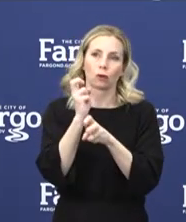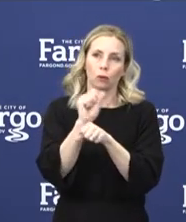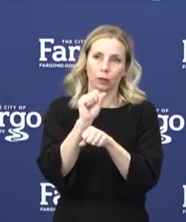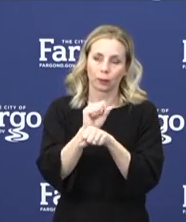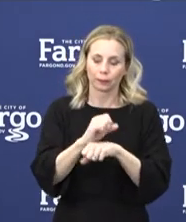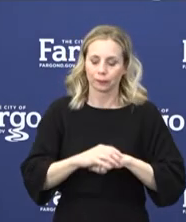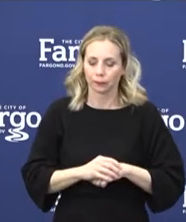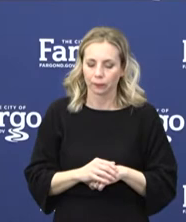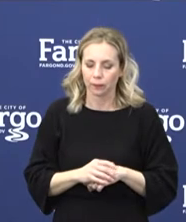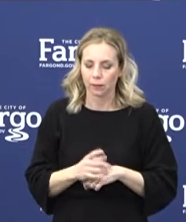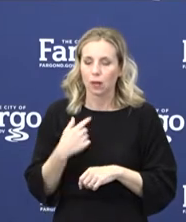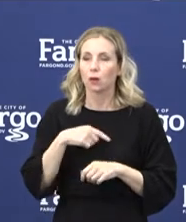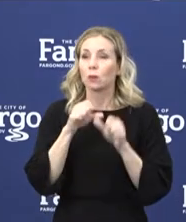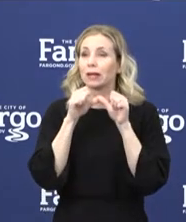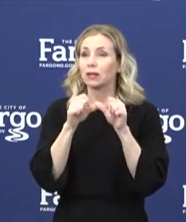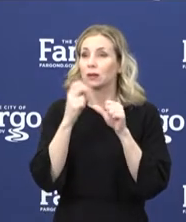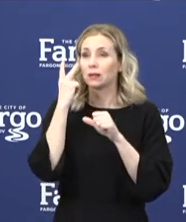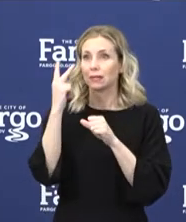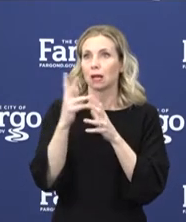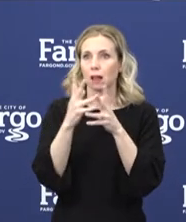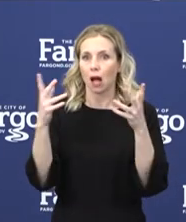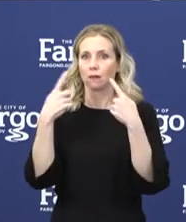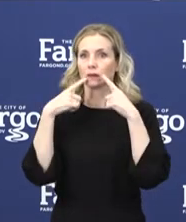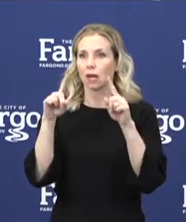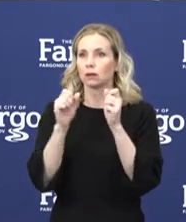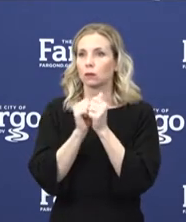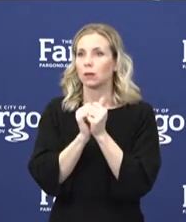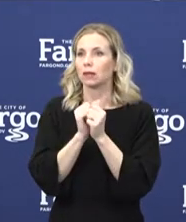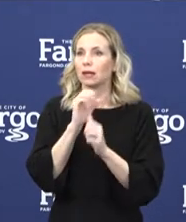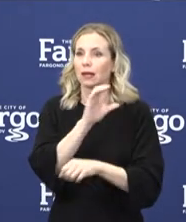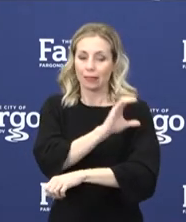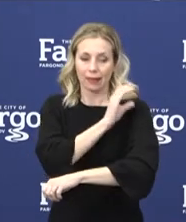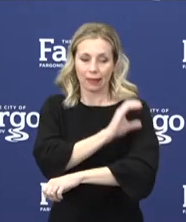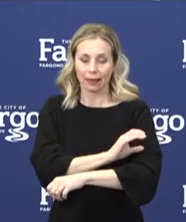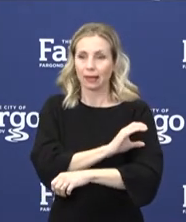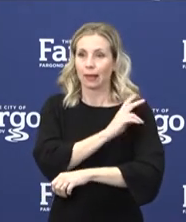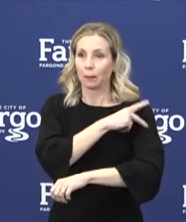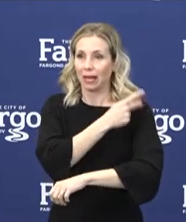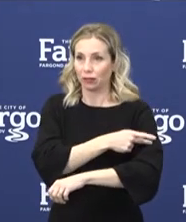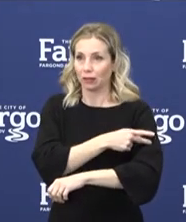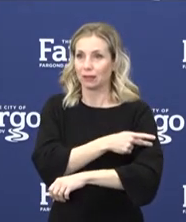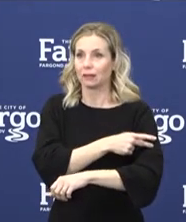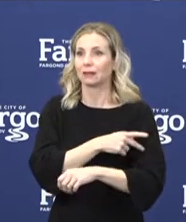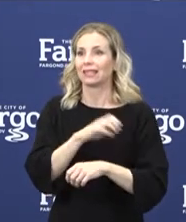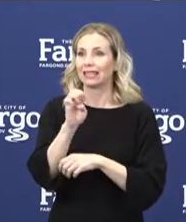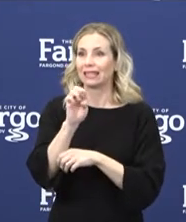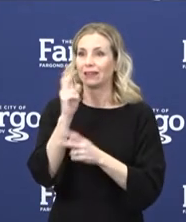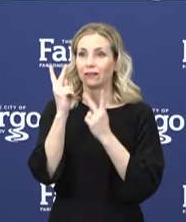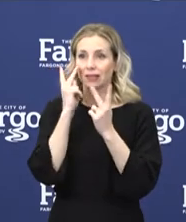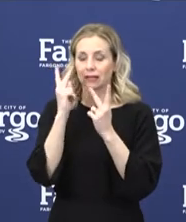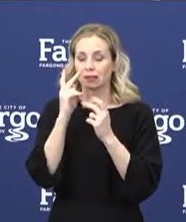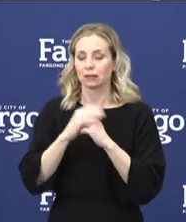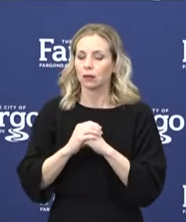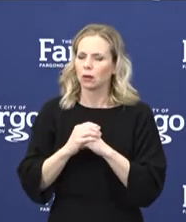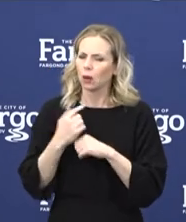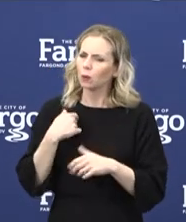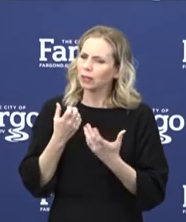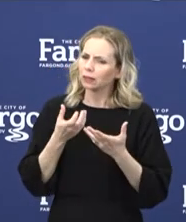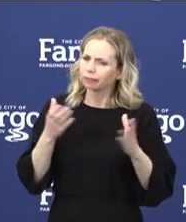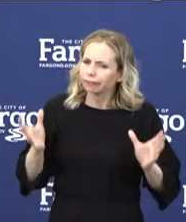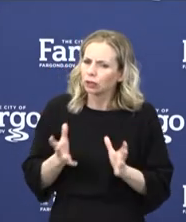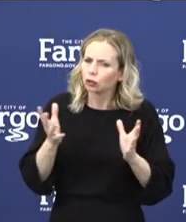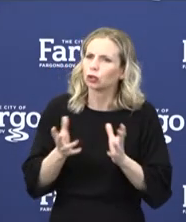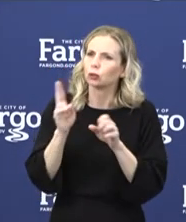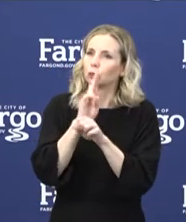success with our video and e-visits for clinic patients. We strongly encourage people to use these options for